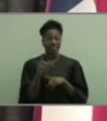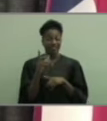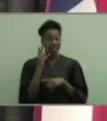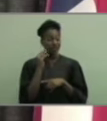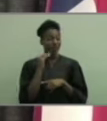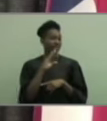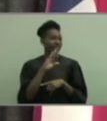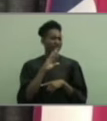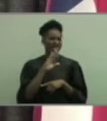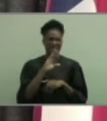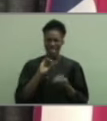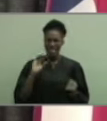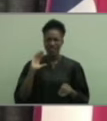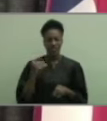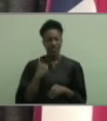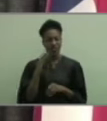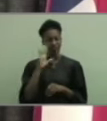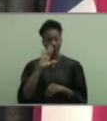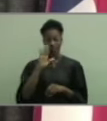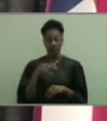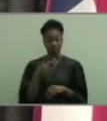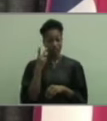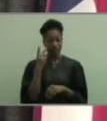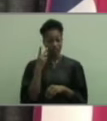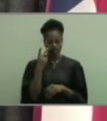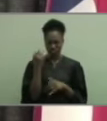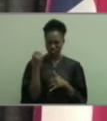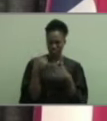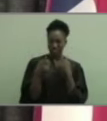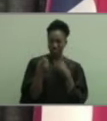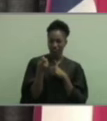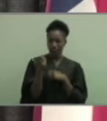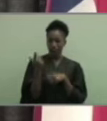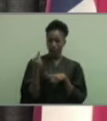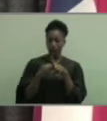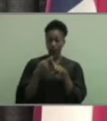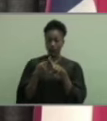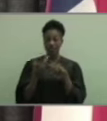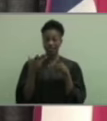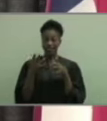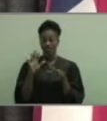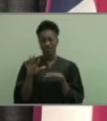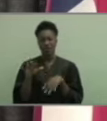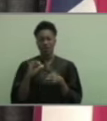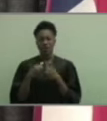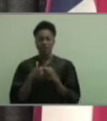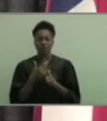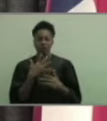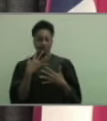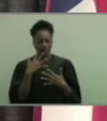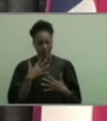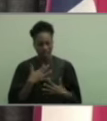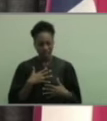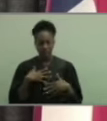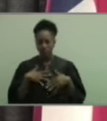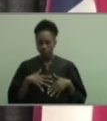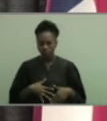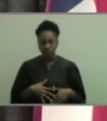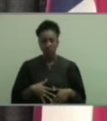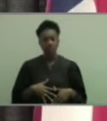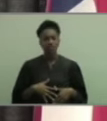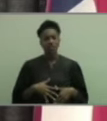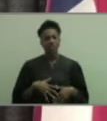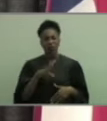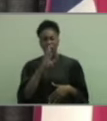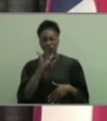foreseen. You can take these last few months. You let them make you bitter or you can take